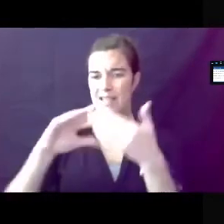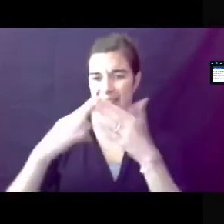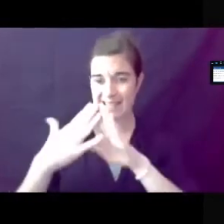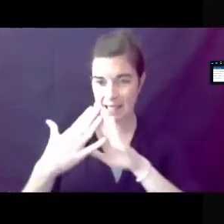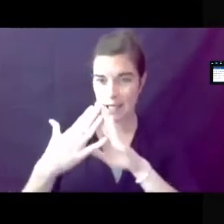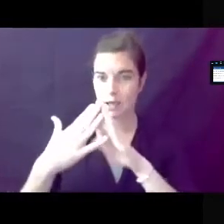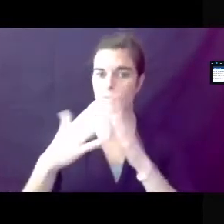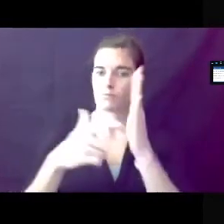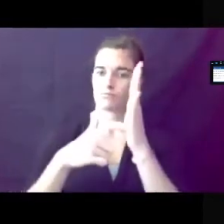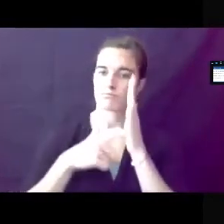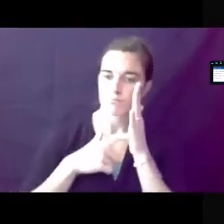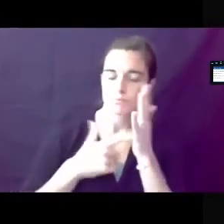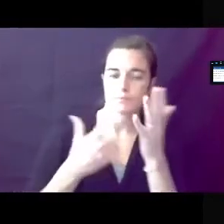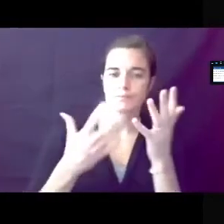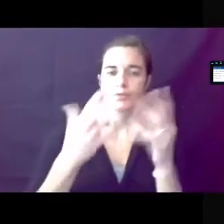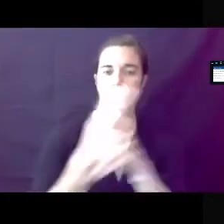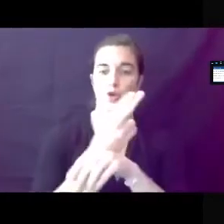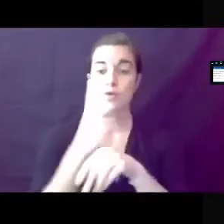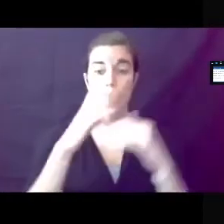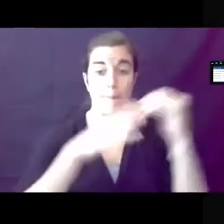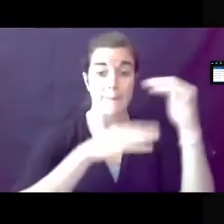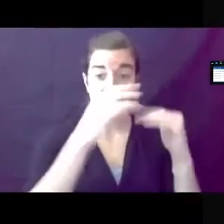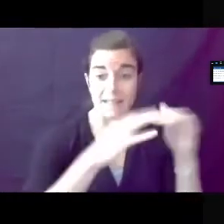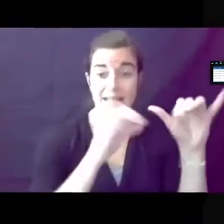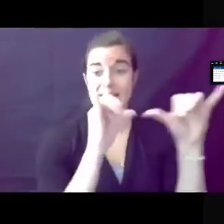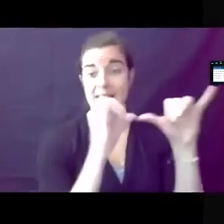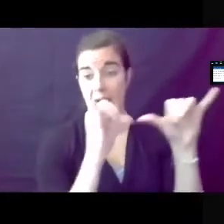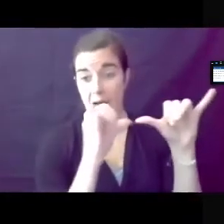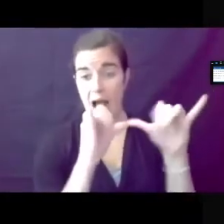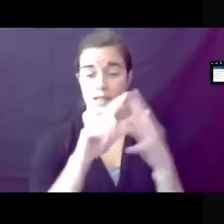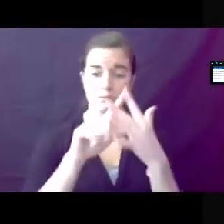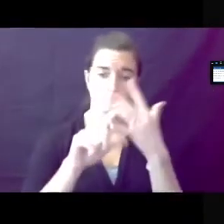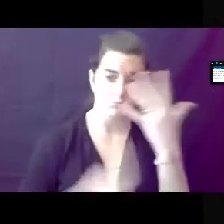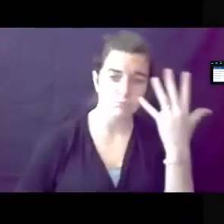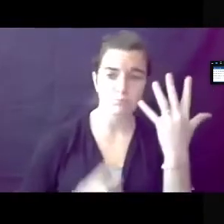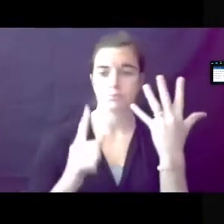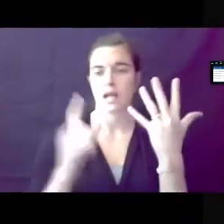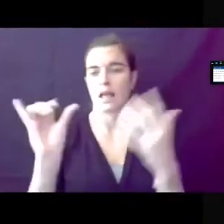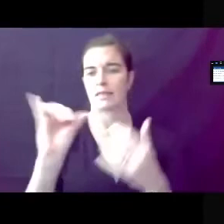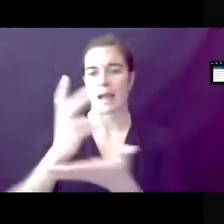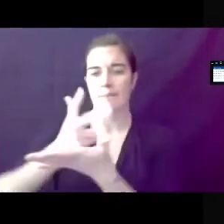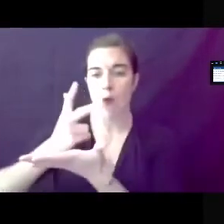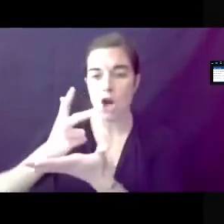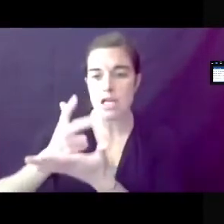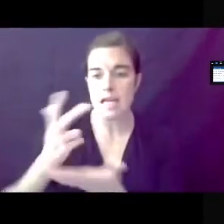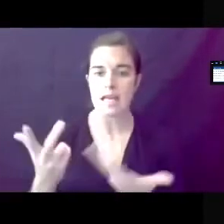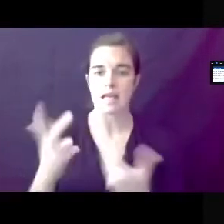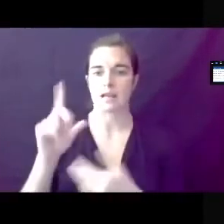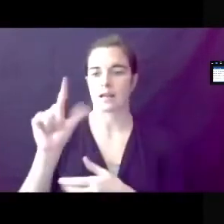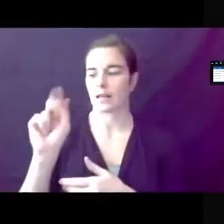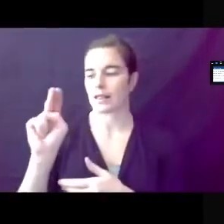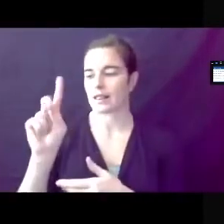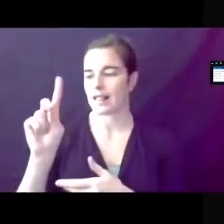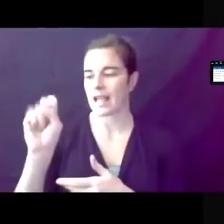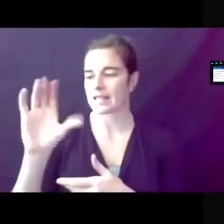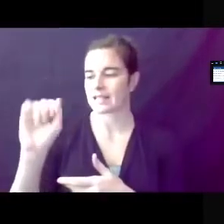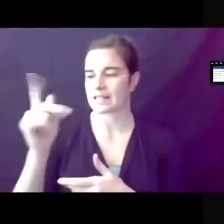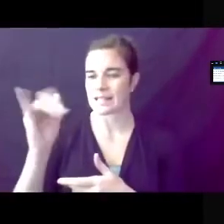uses and the size and location of buildings and a host of other development related items like parking, landscaping, and signage.